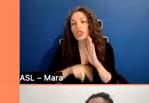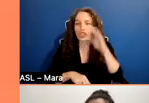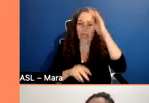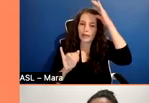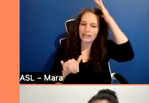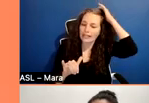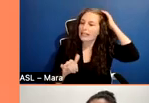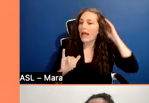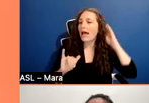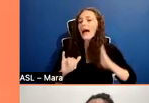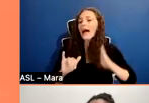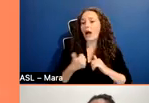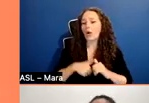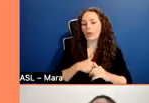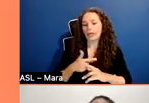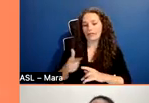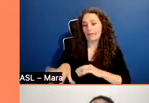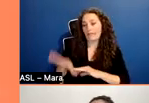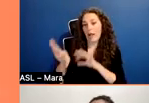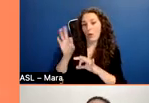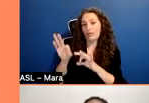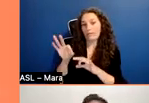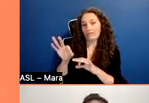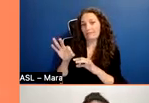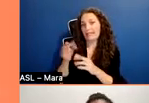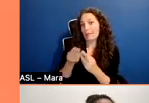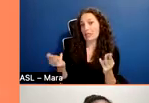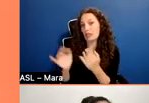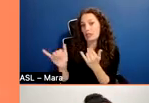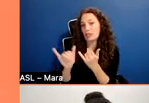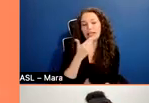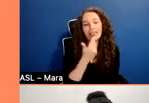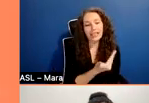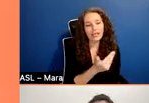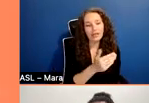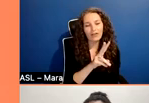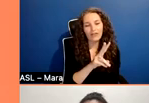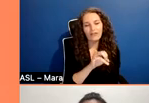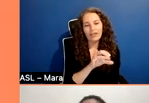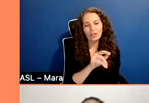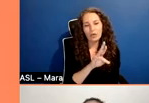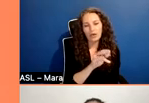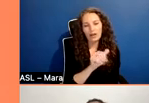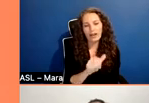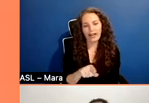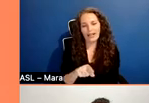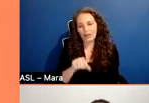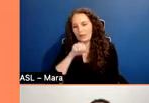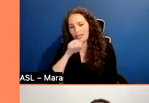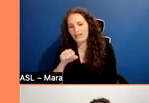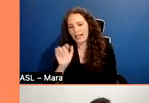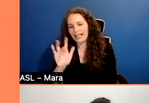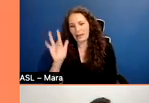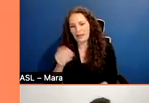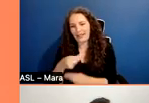how we generated a lot of these materials as well. Um, thank you, Victoria. Love that you love a clickable handout. Um, all right.